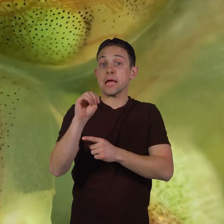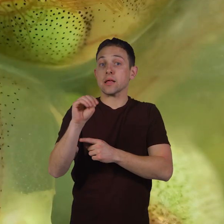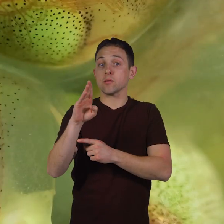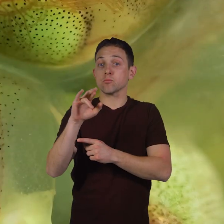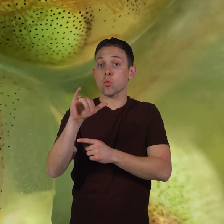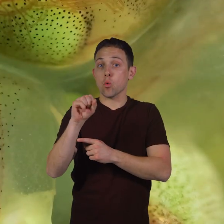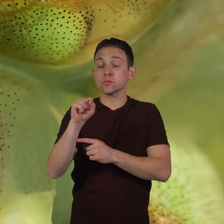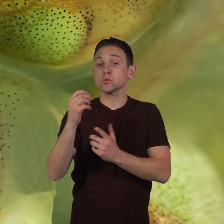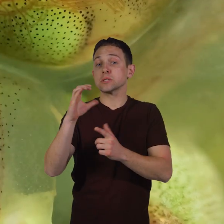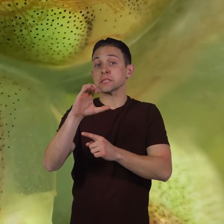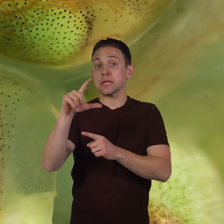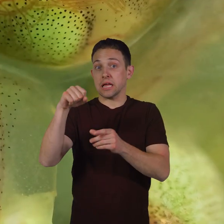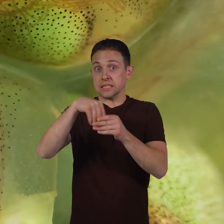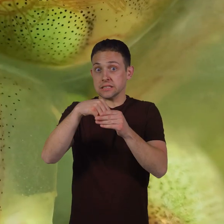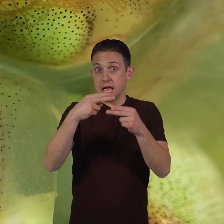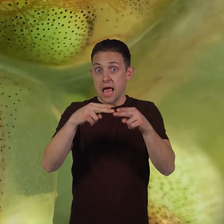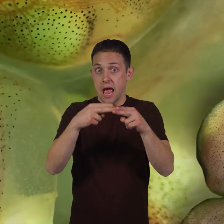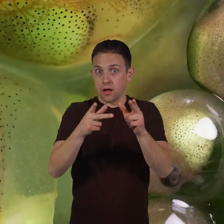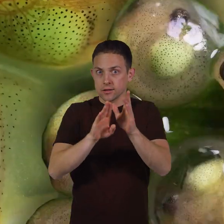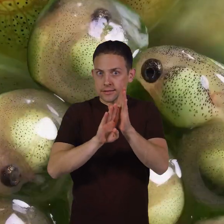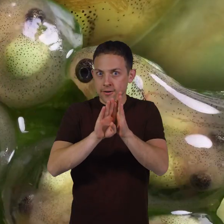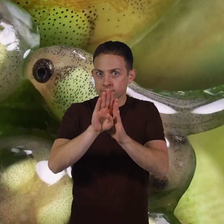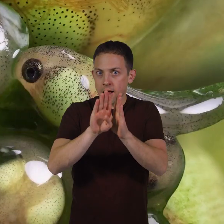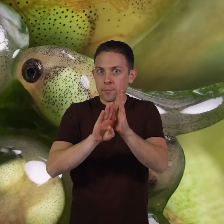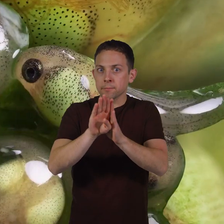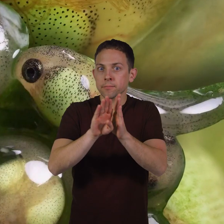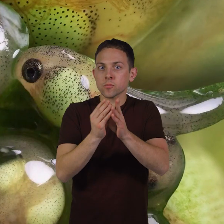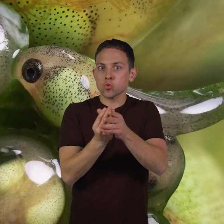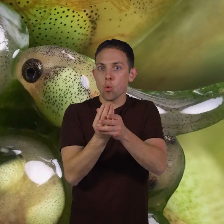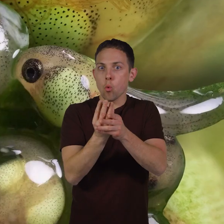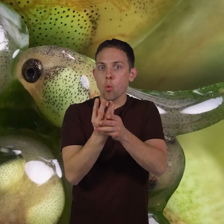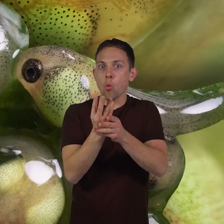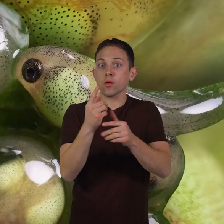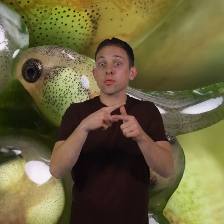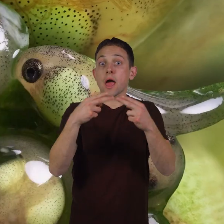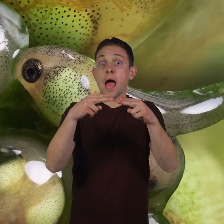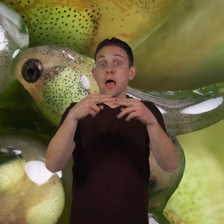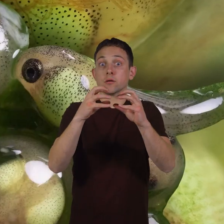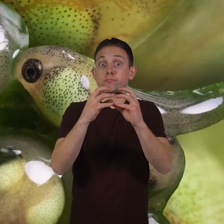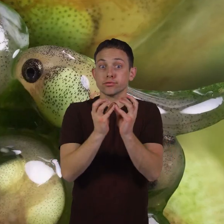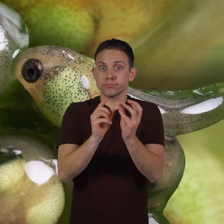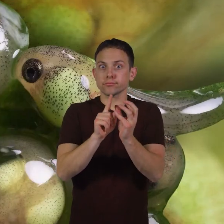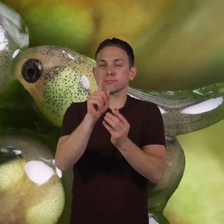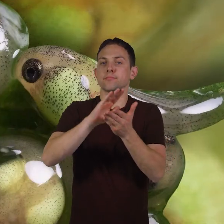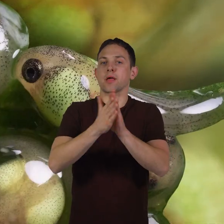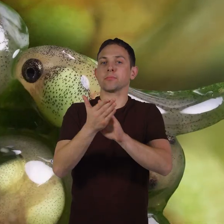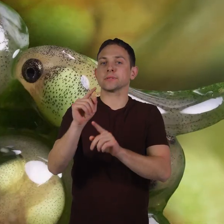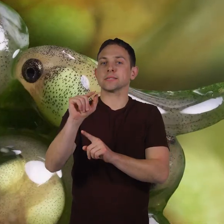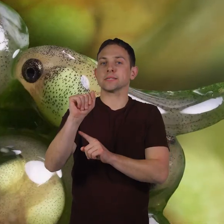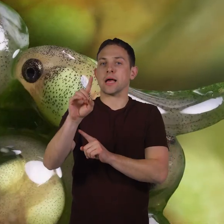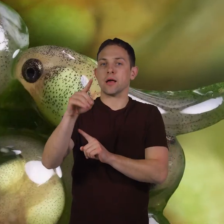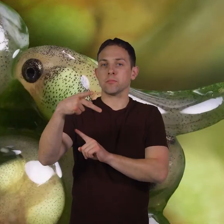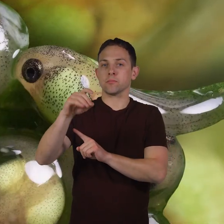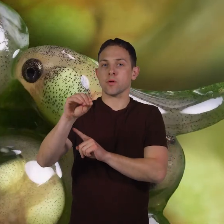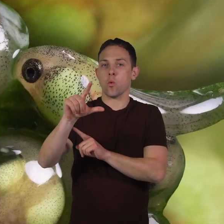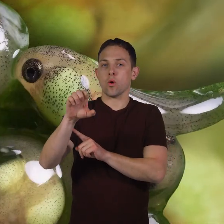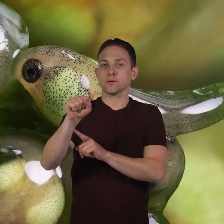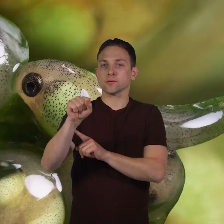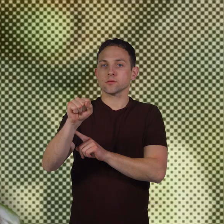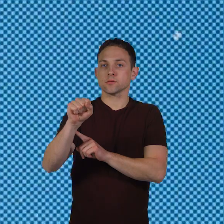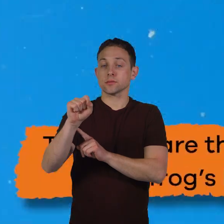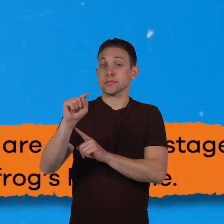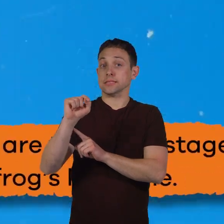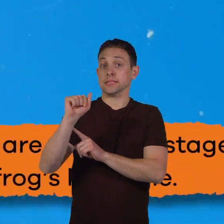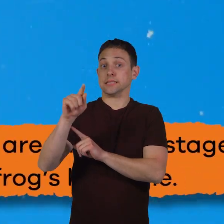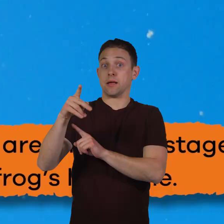embryos or cells inside the eggs then develop and when the eggs hatch they are tadpoles